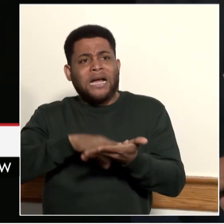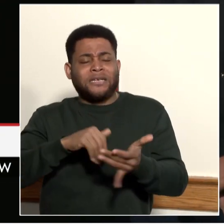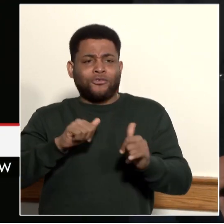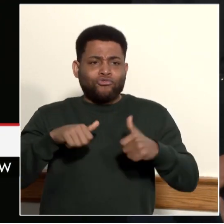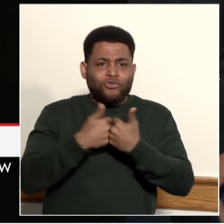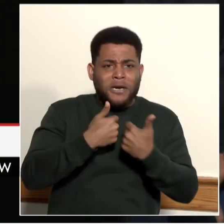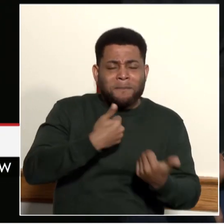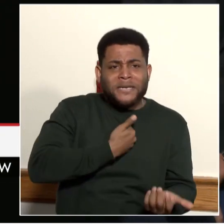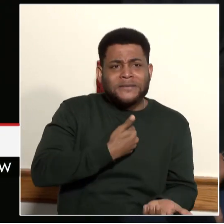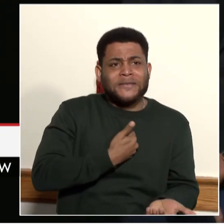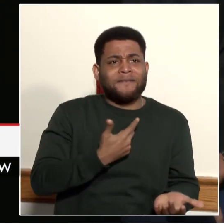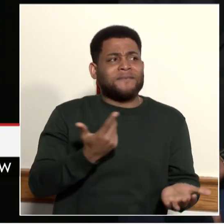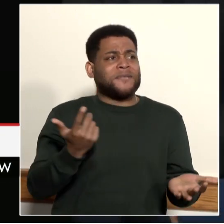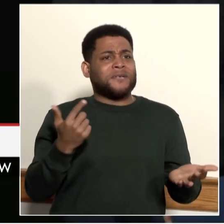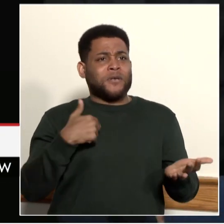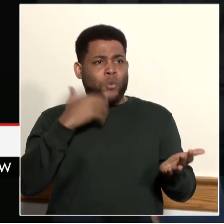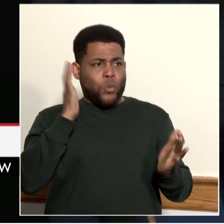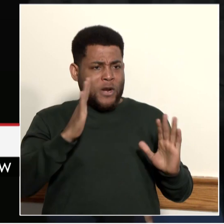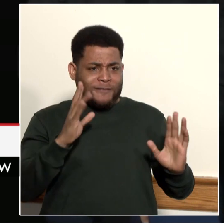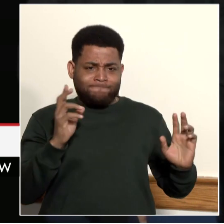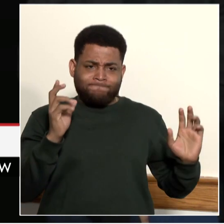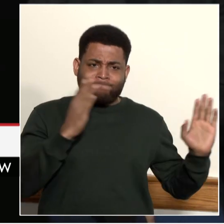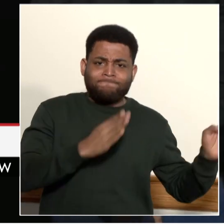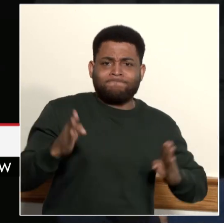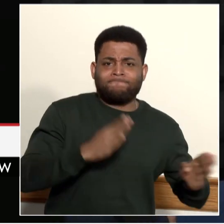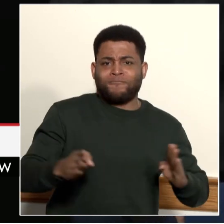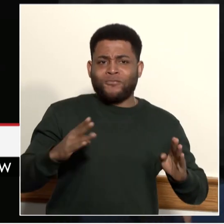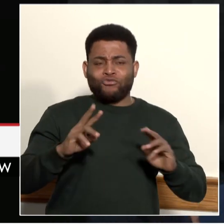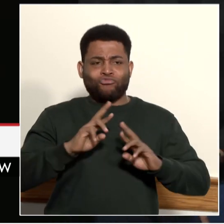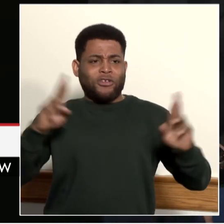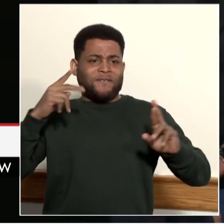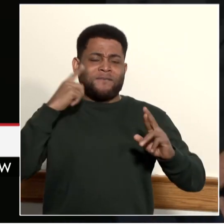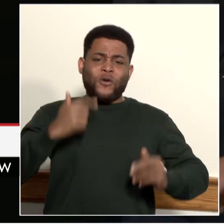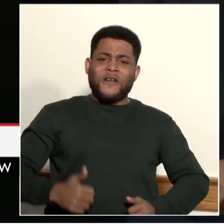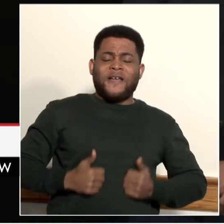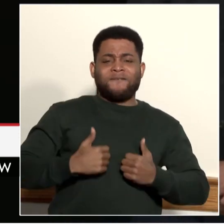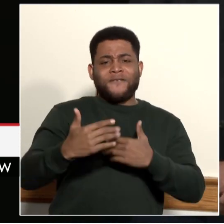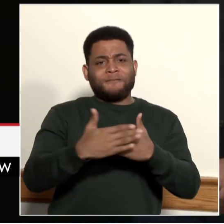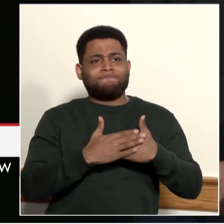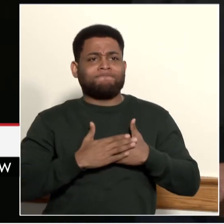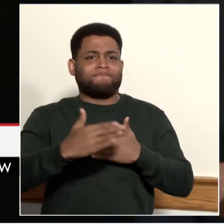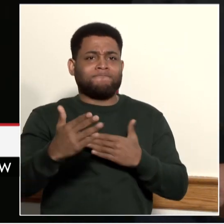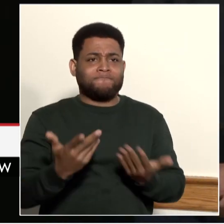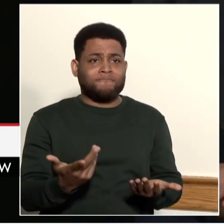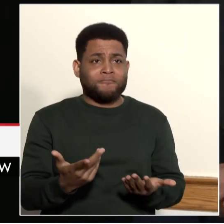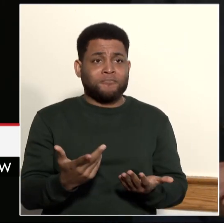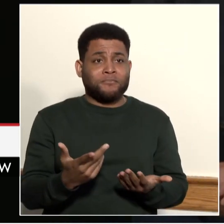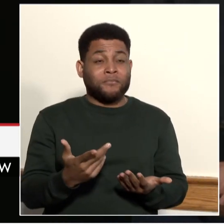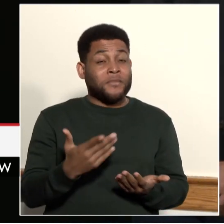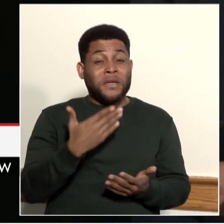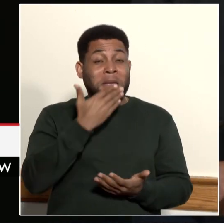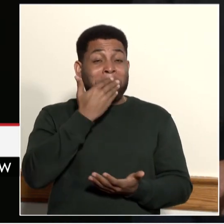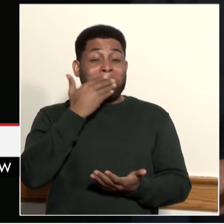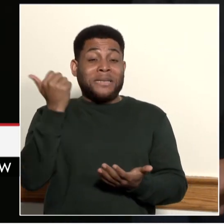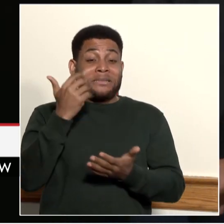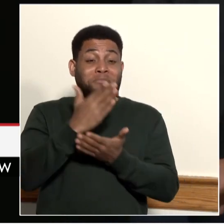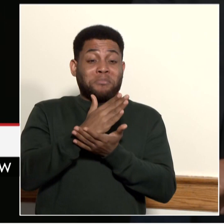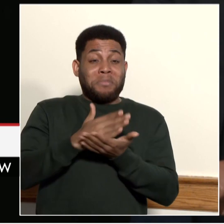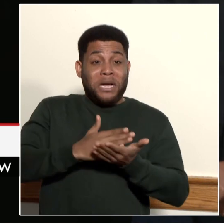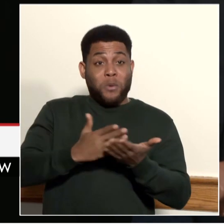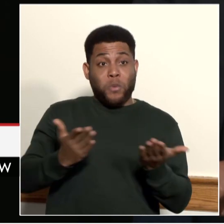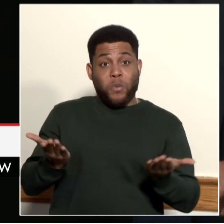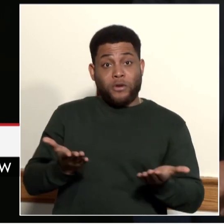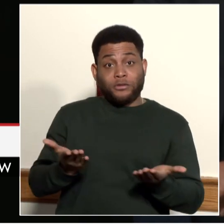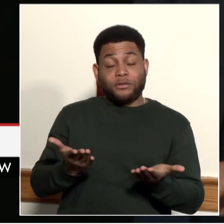and they're going to get prepared for the rest of their lives. And one of the best parts of this, the first thing